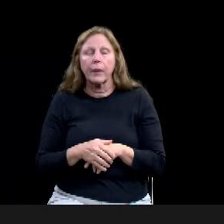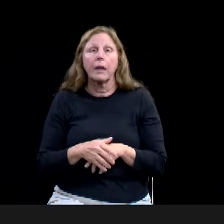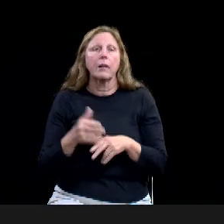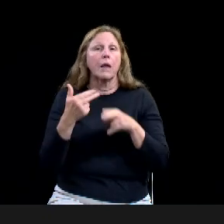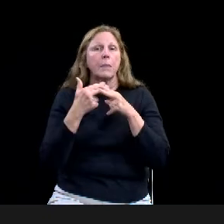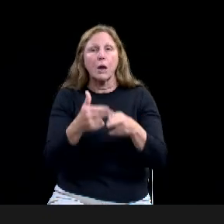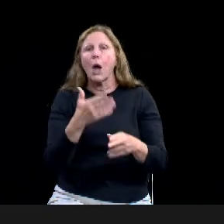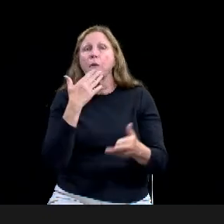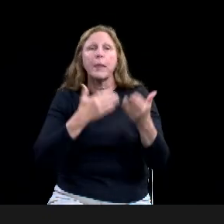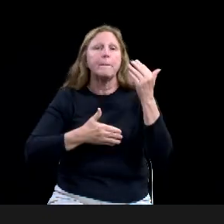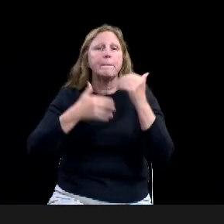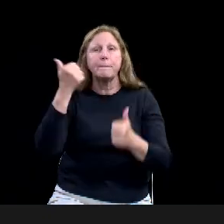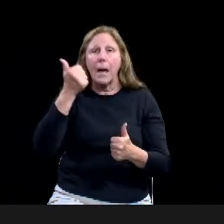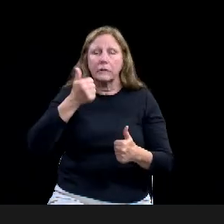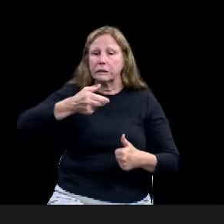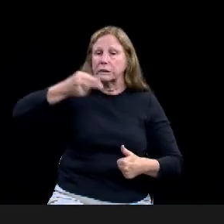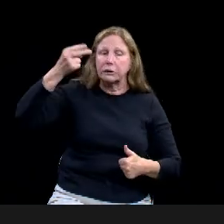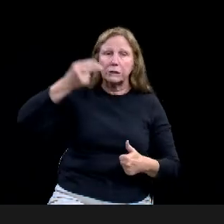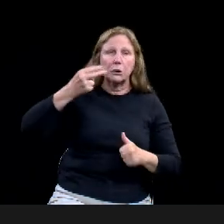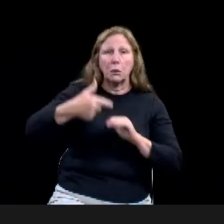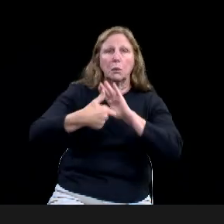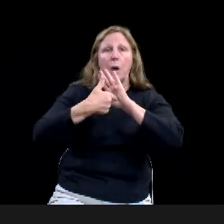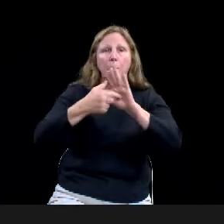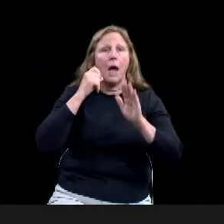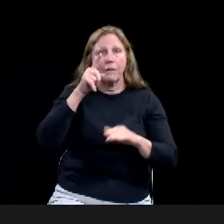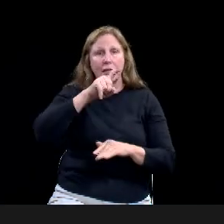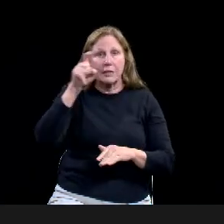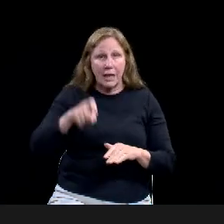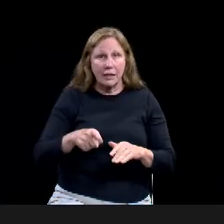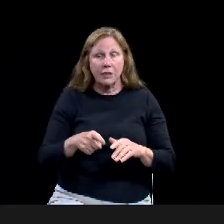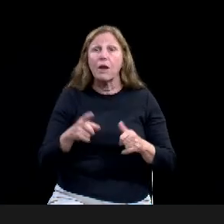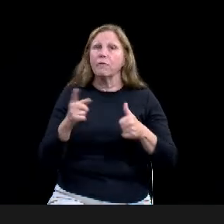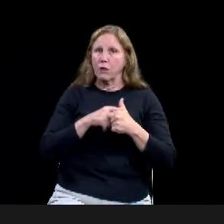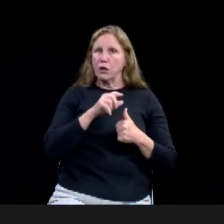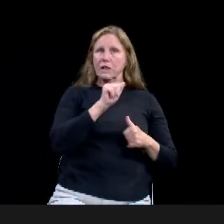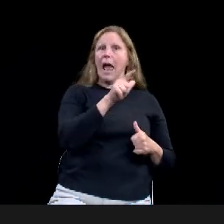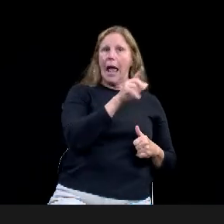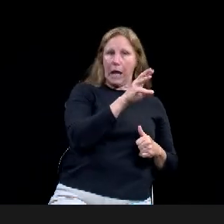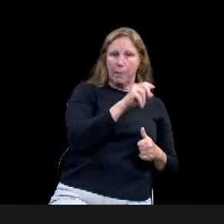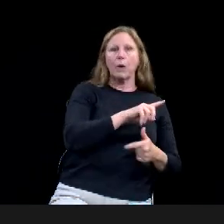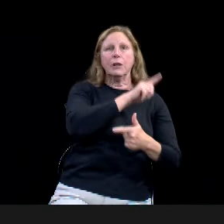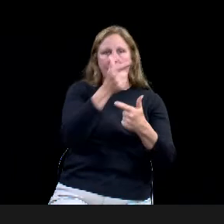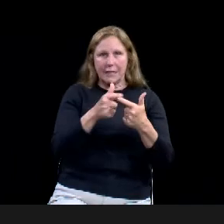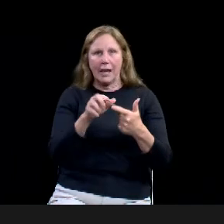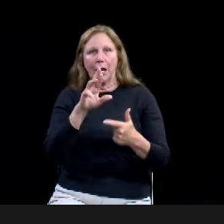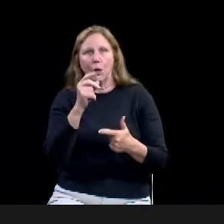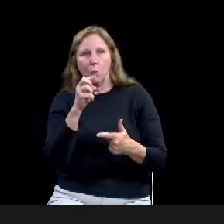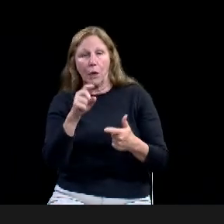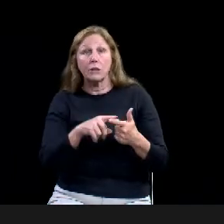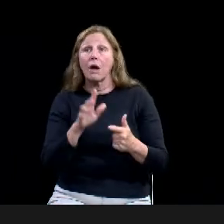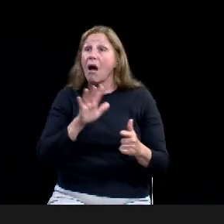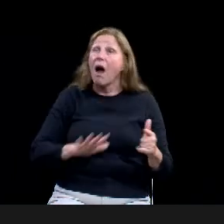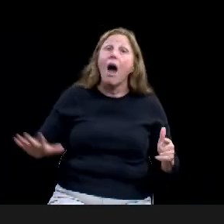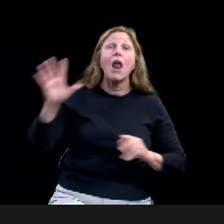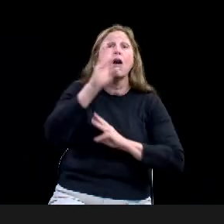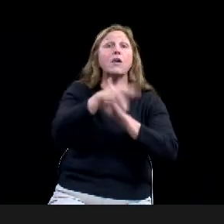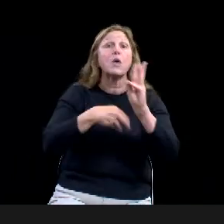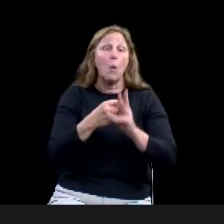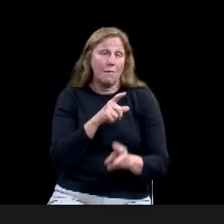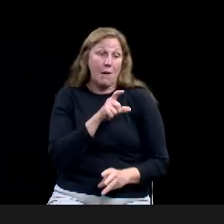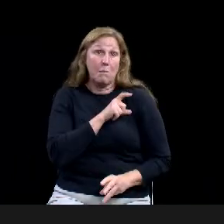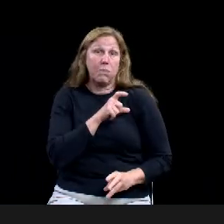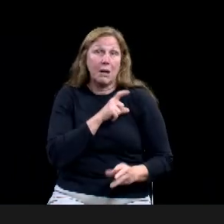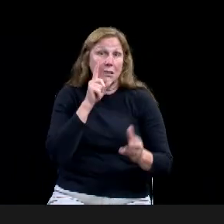in law enforcement in U.S. History in commerce with hundreds of products being named after them from jet